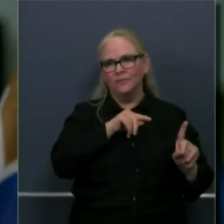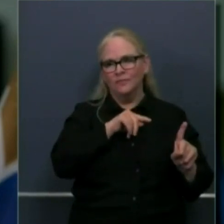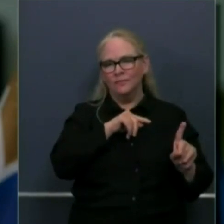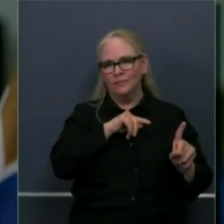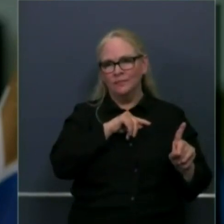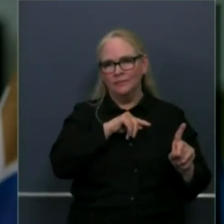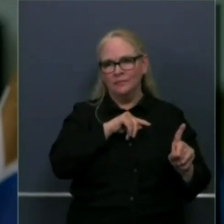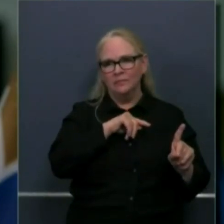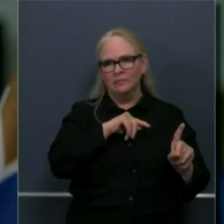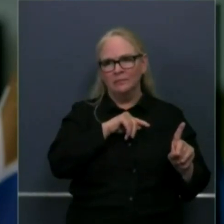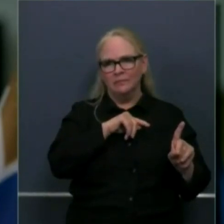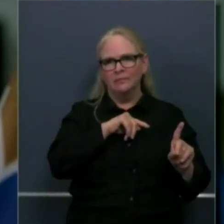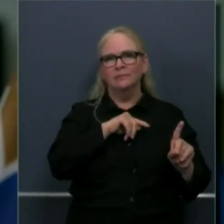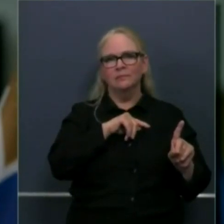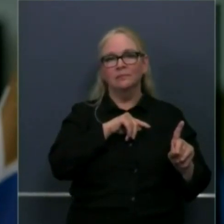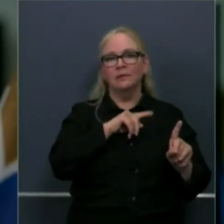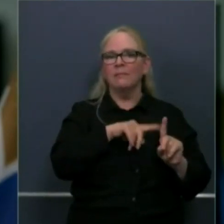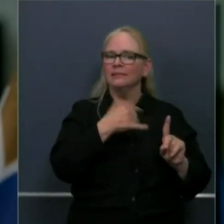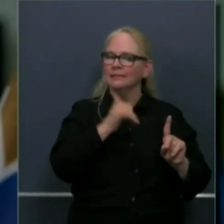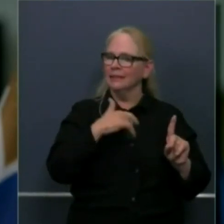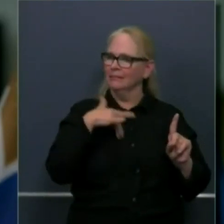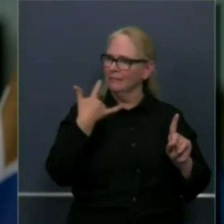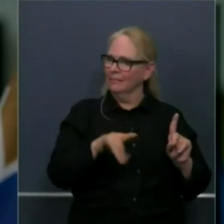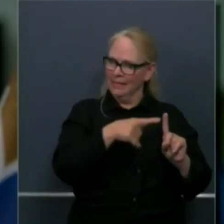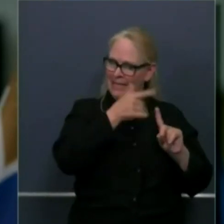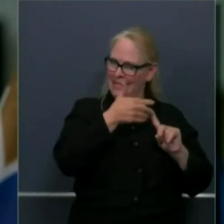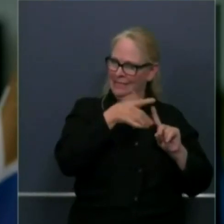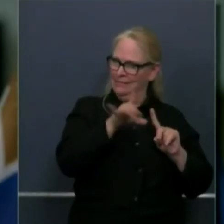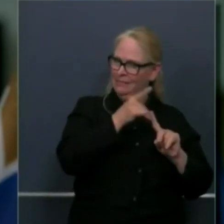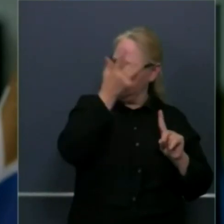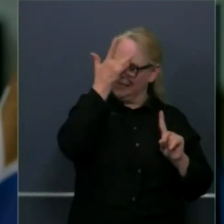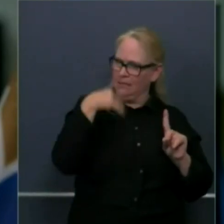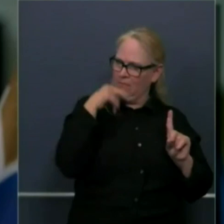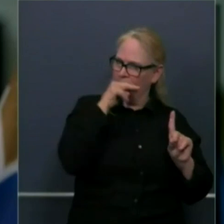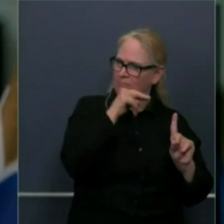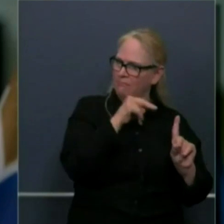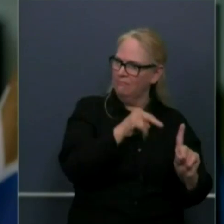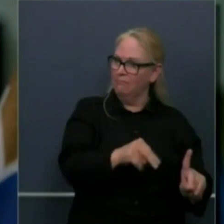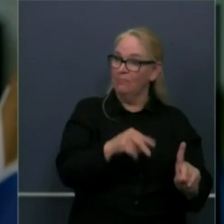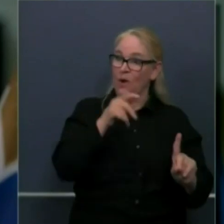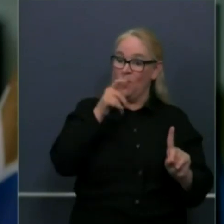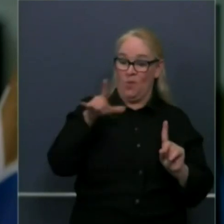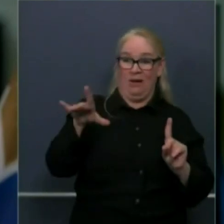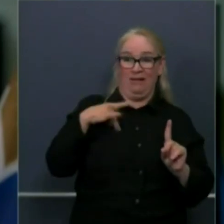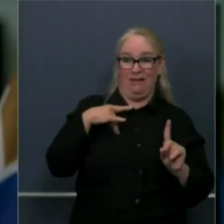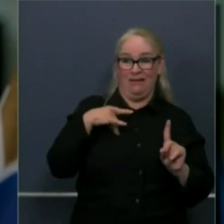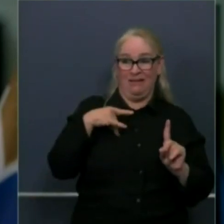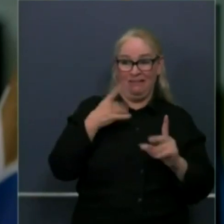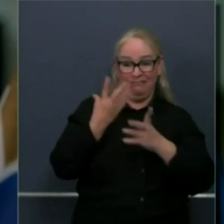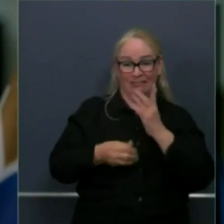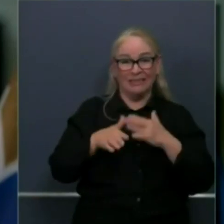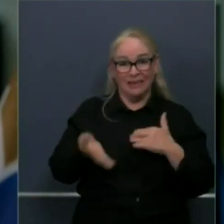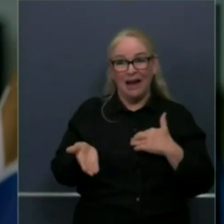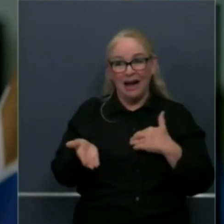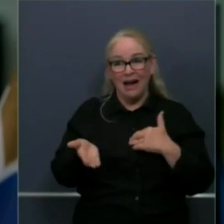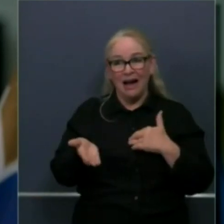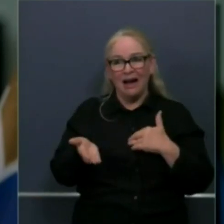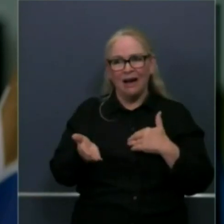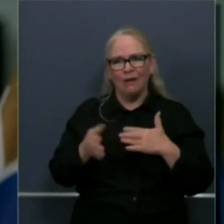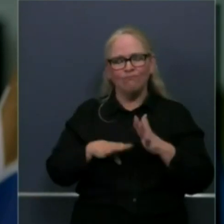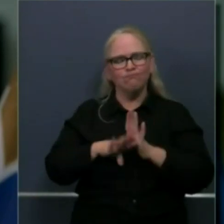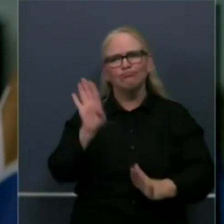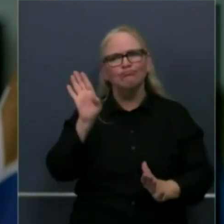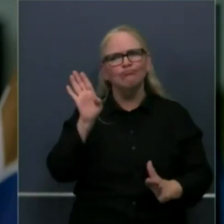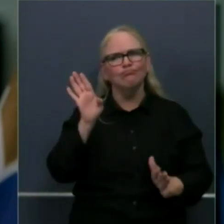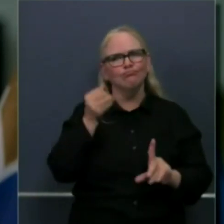uh to this virus the mortality morbidity rates uh in that cohort are obvious to all of